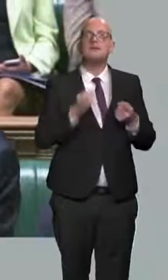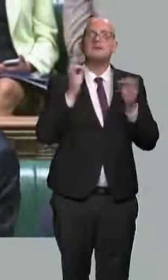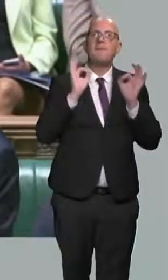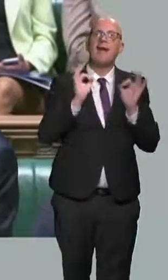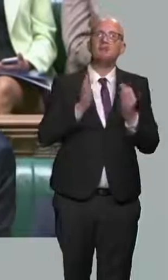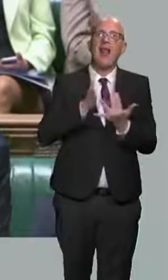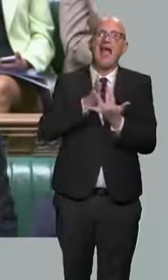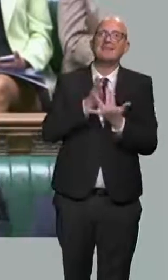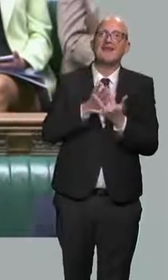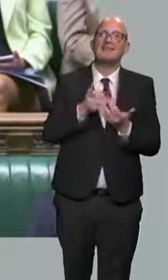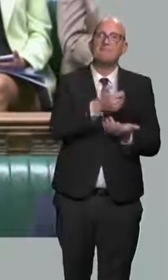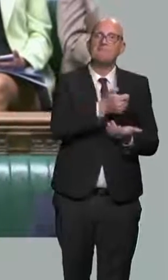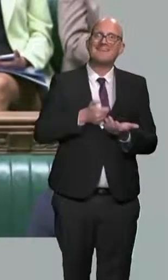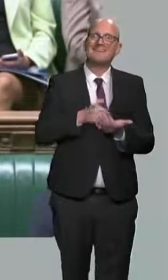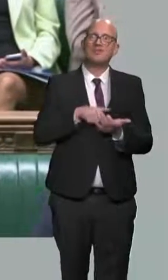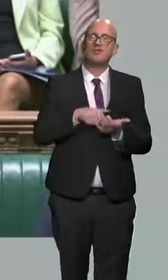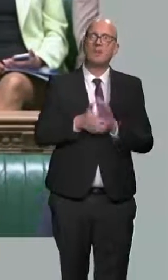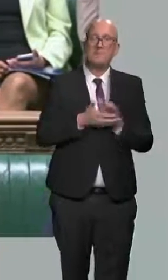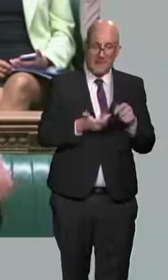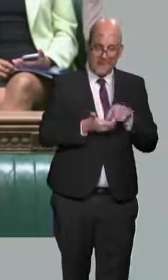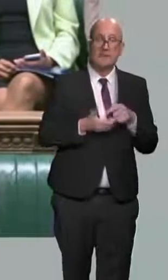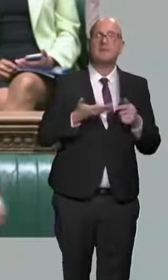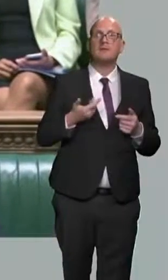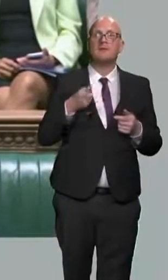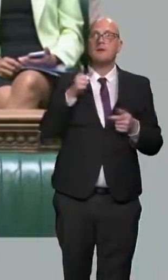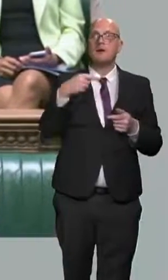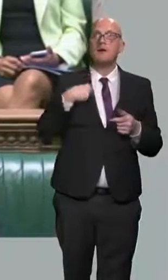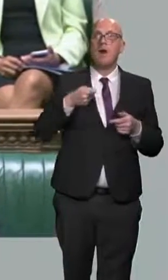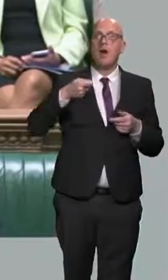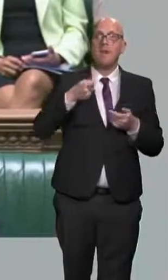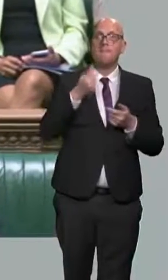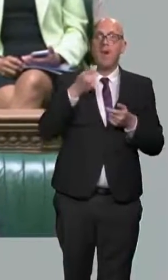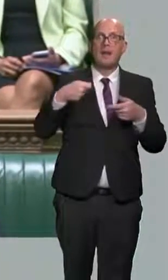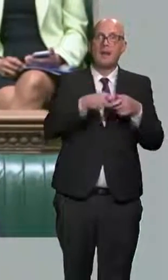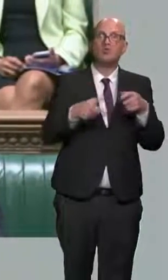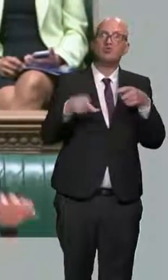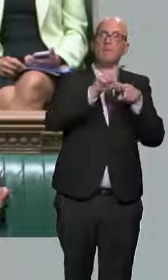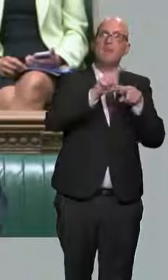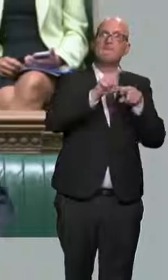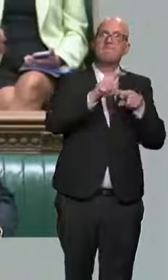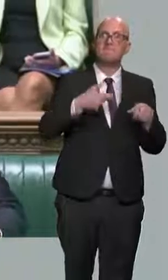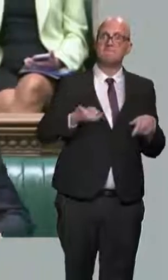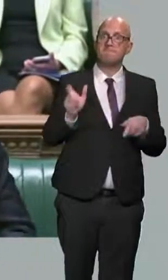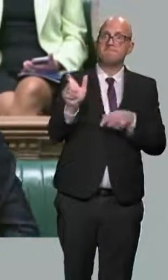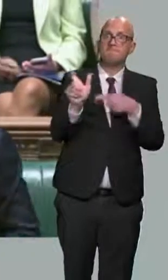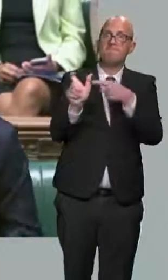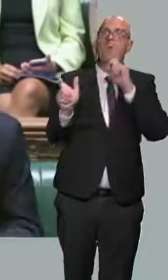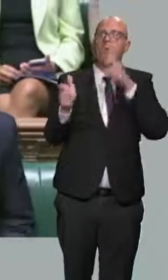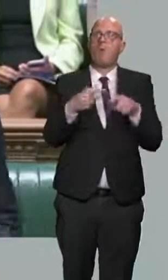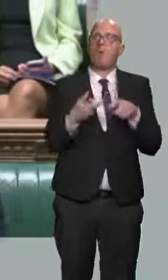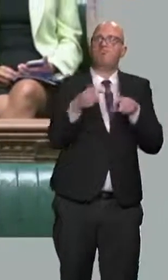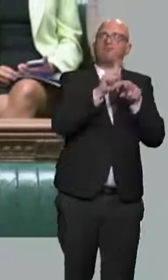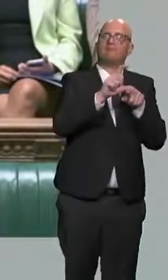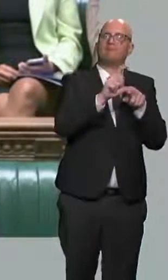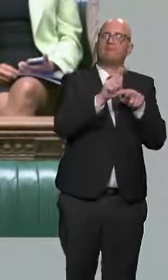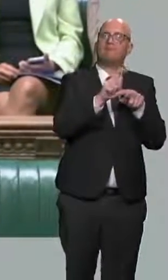that when they go to one of the retailers that they use to top up their metre, they will also benefit from the actions that we have taken, because this Conservative Government is